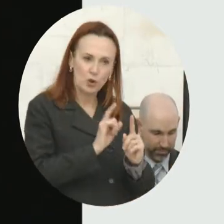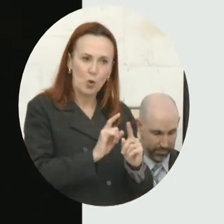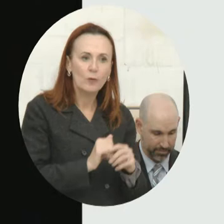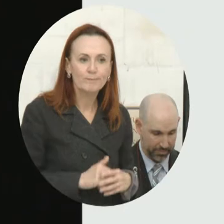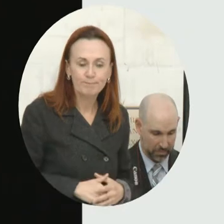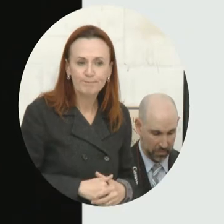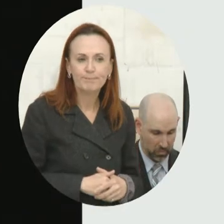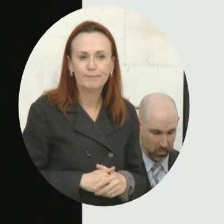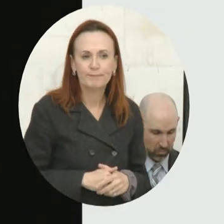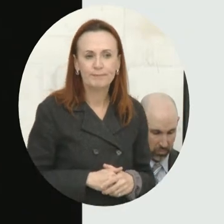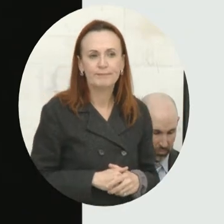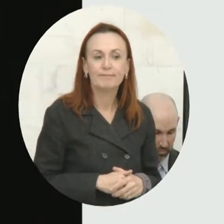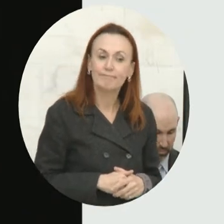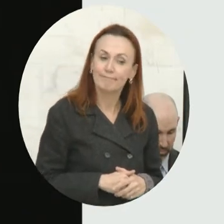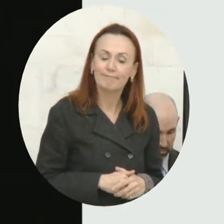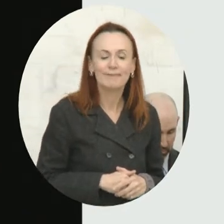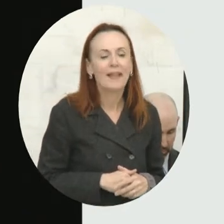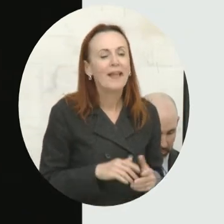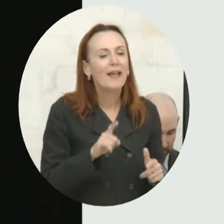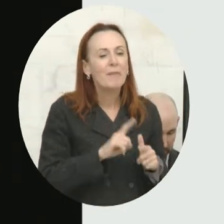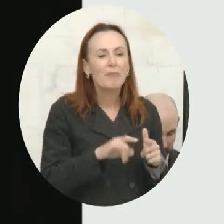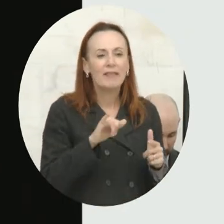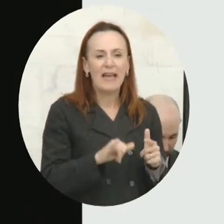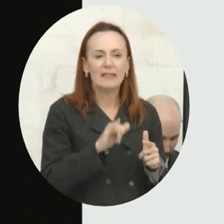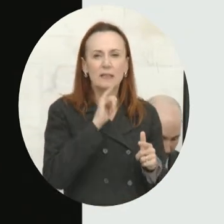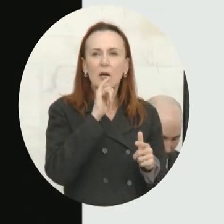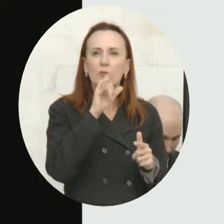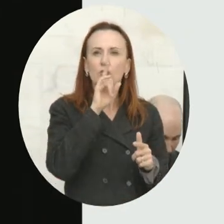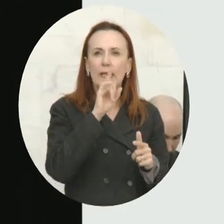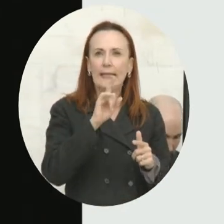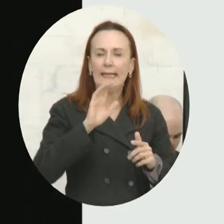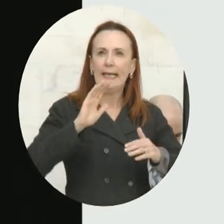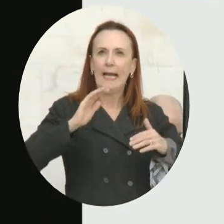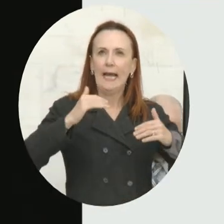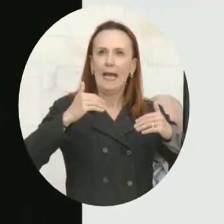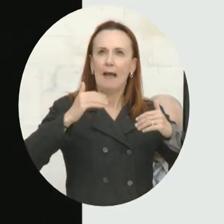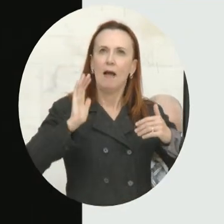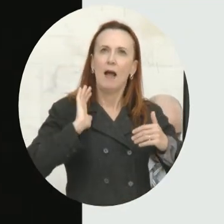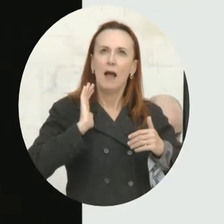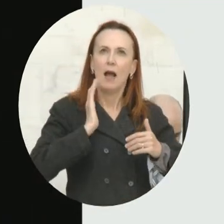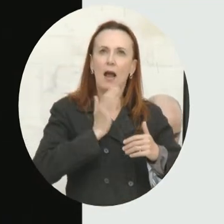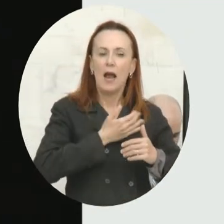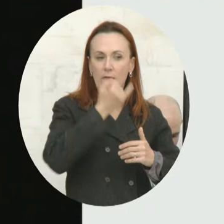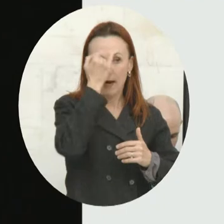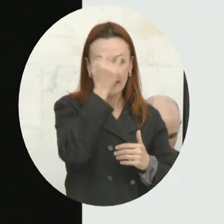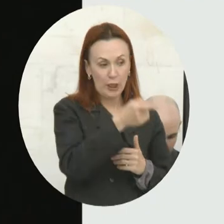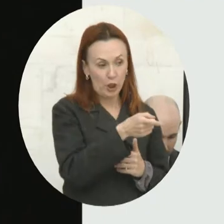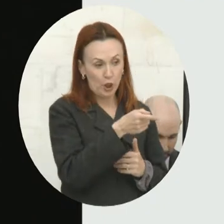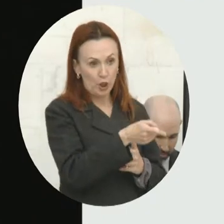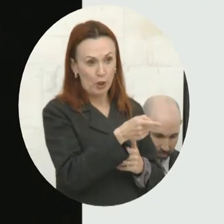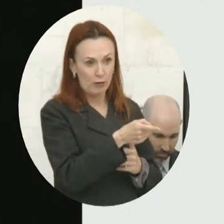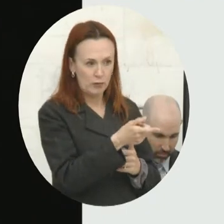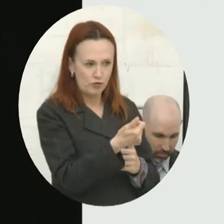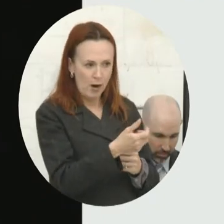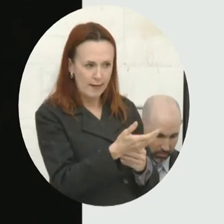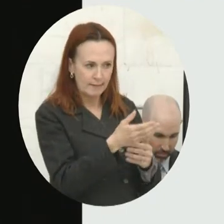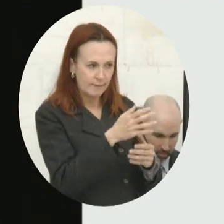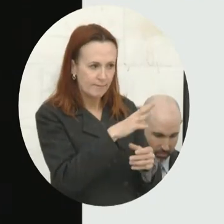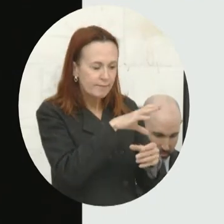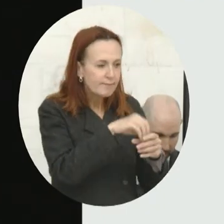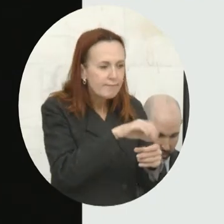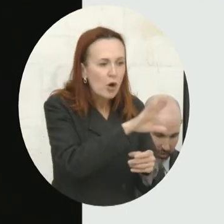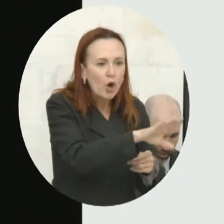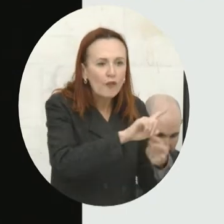realize that's not where the line, that's not the goal line. The goal line then though is to talk about, let's engage her immediate social network, her